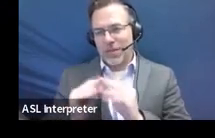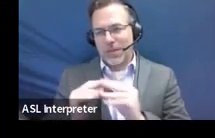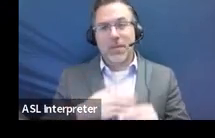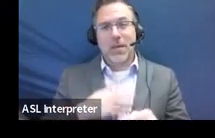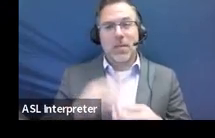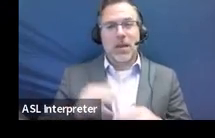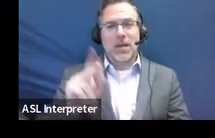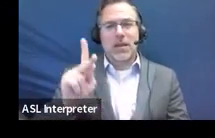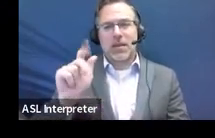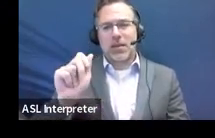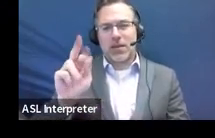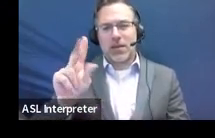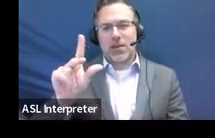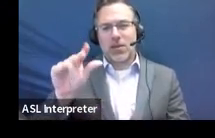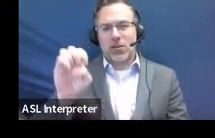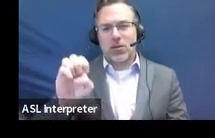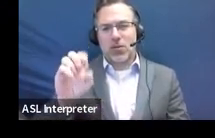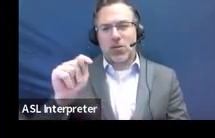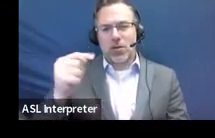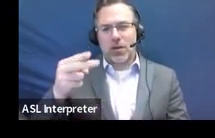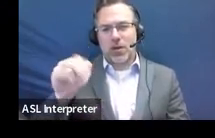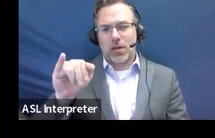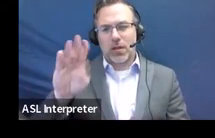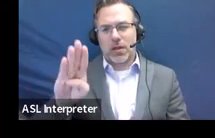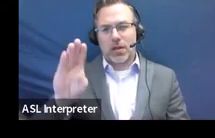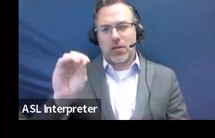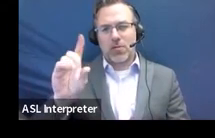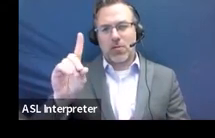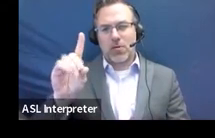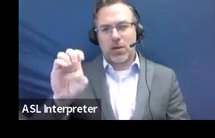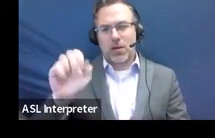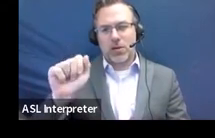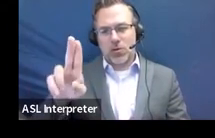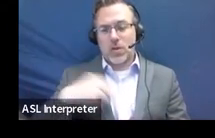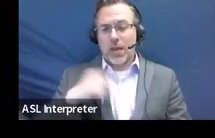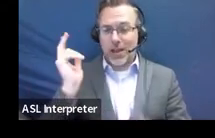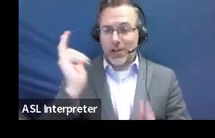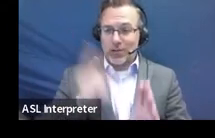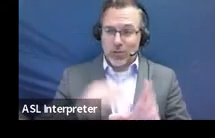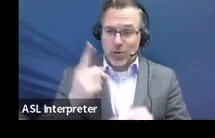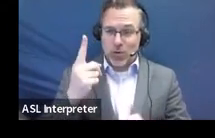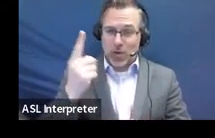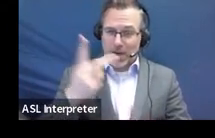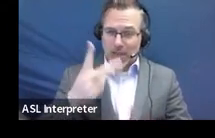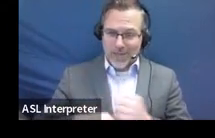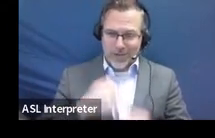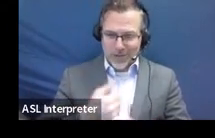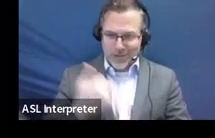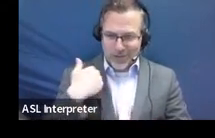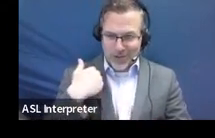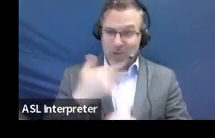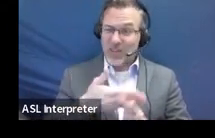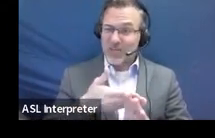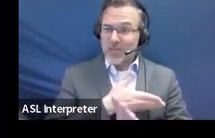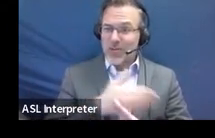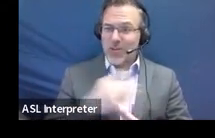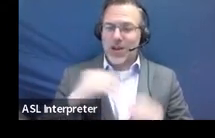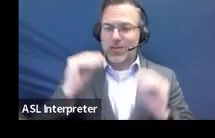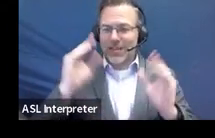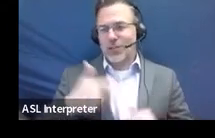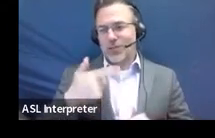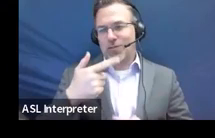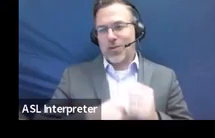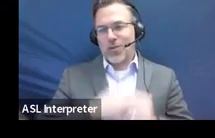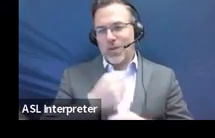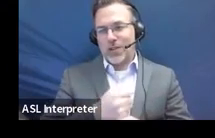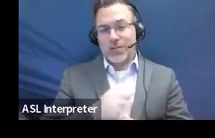Carly Thibodeau. And I joined the team about a year and a half ago. And before that I was a teacher for 21 years. And Ashley